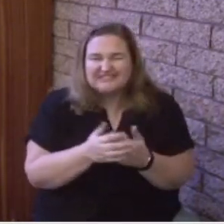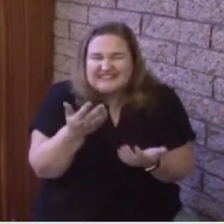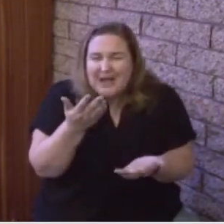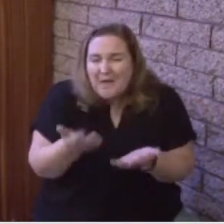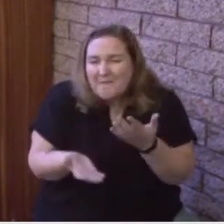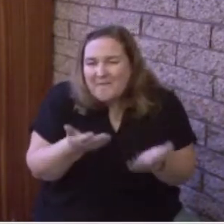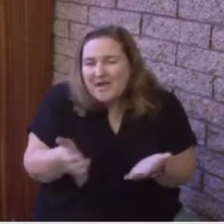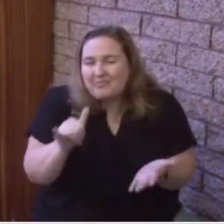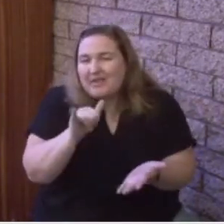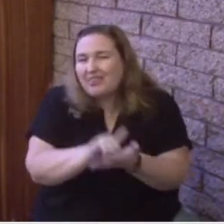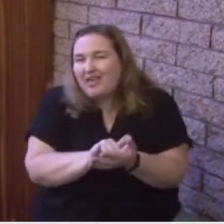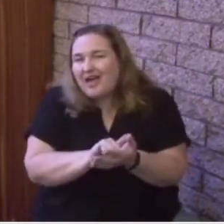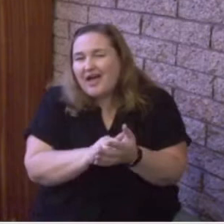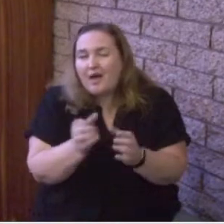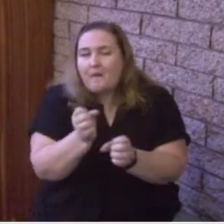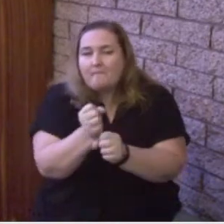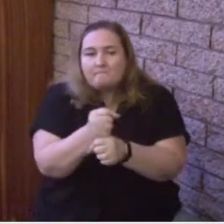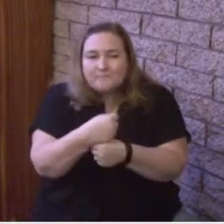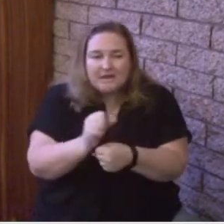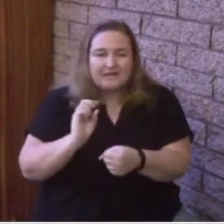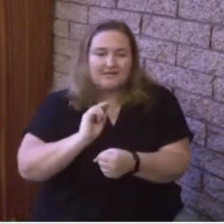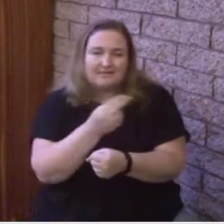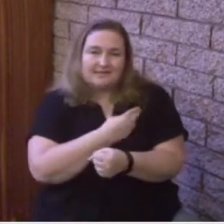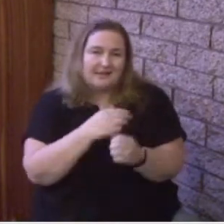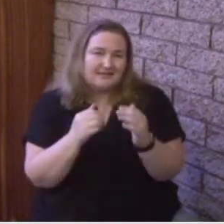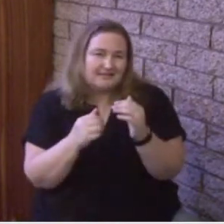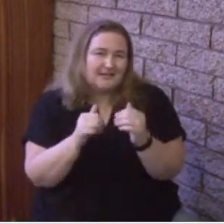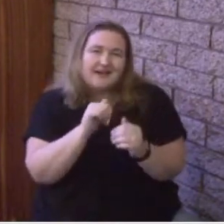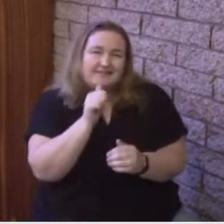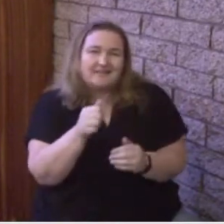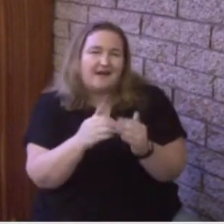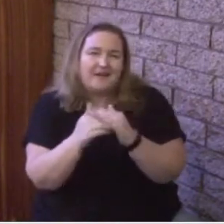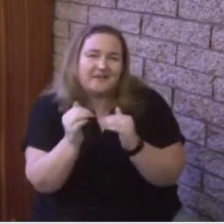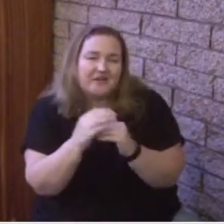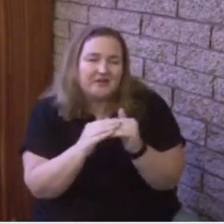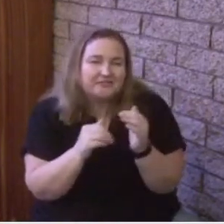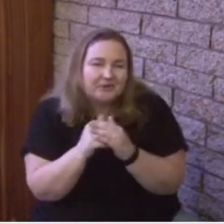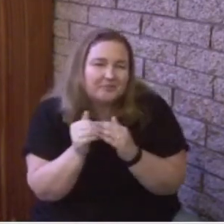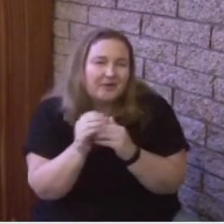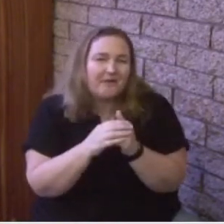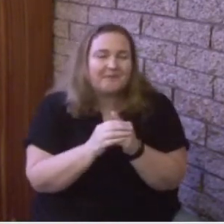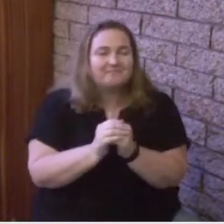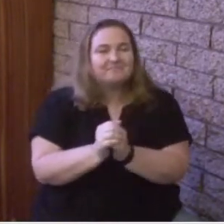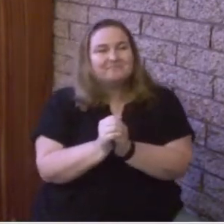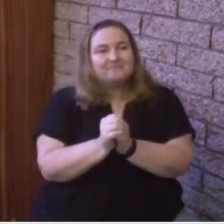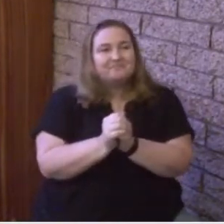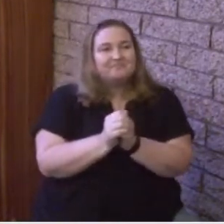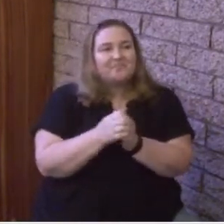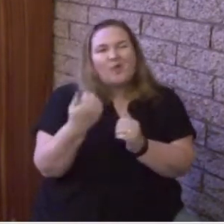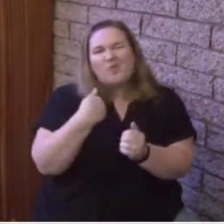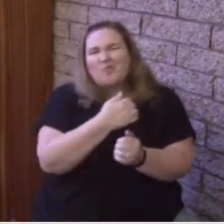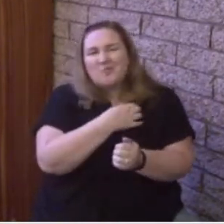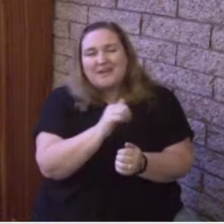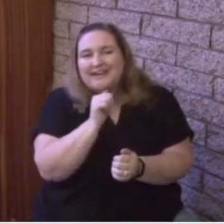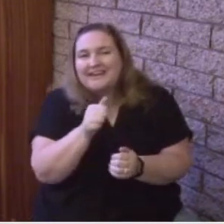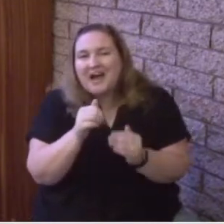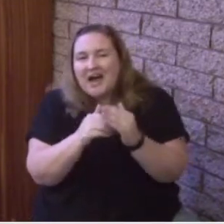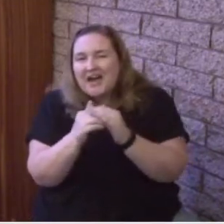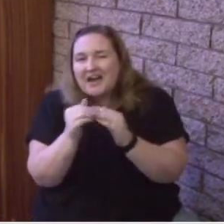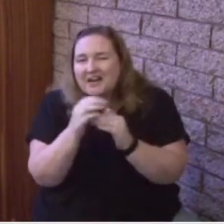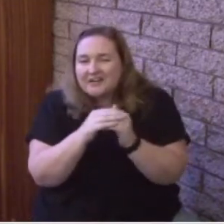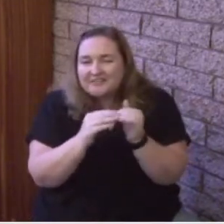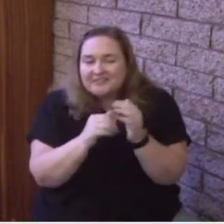Part of it is, I think, also, and we're going to get into this a little bit later, but potentially that we're uncomfortable with the